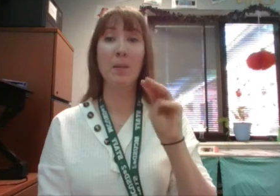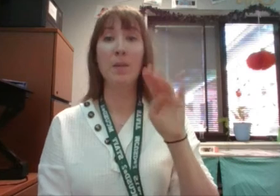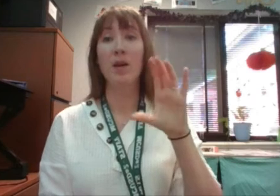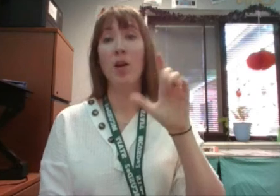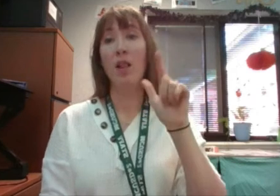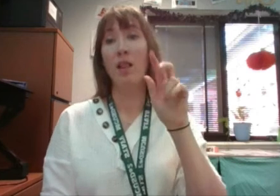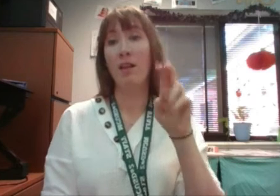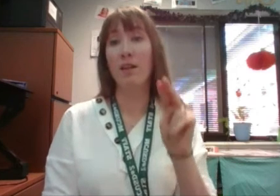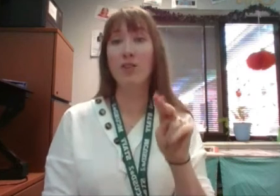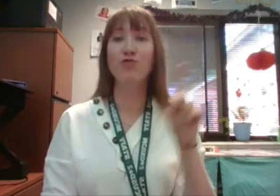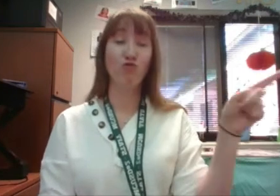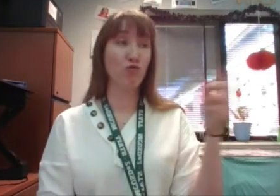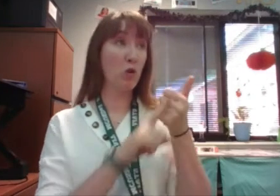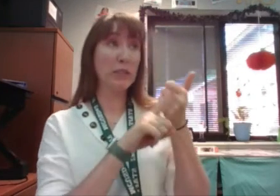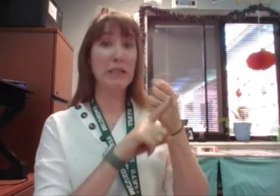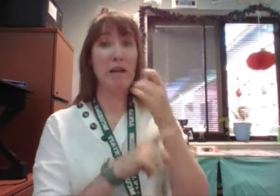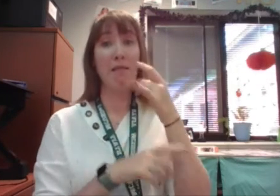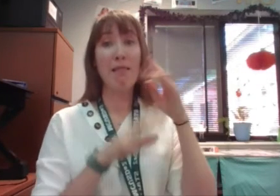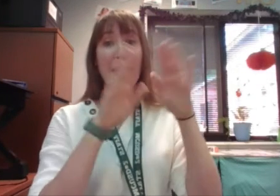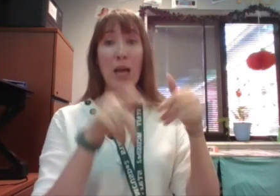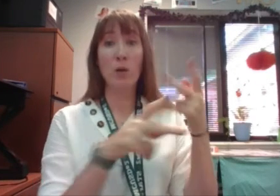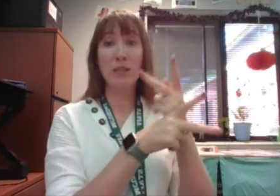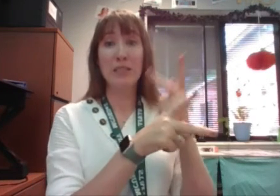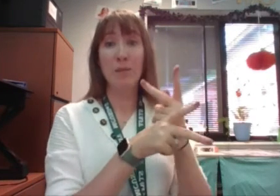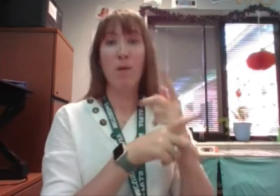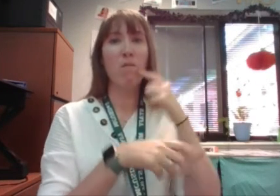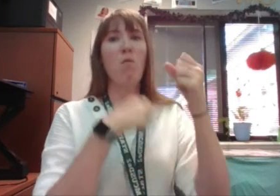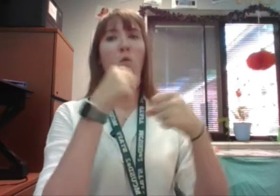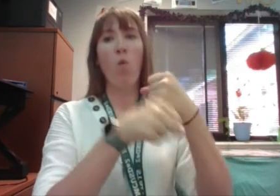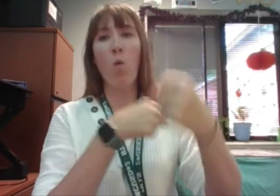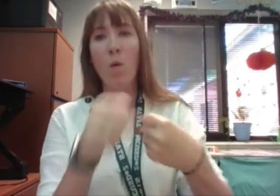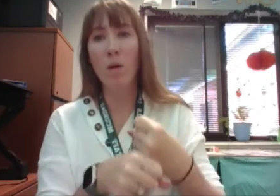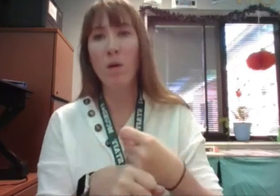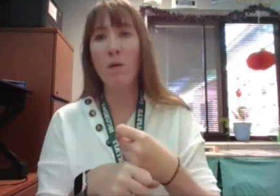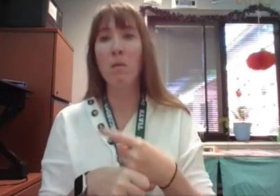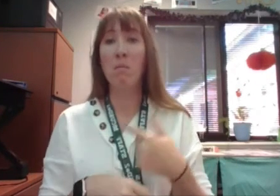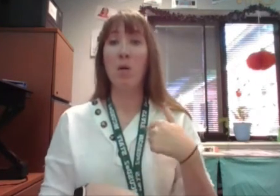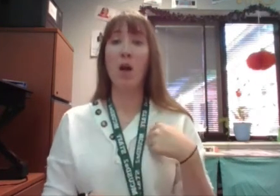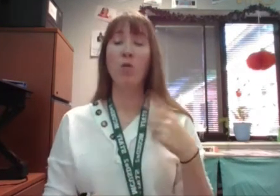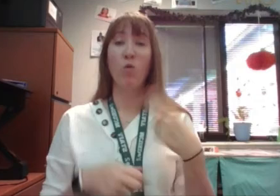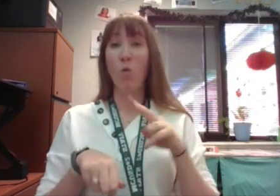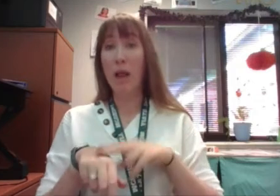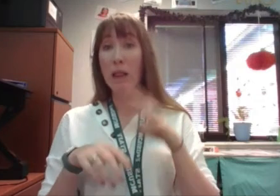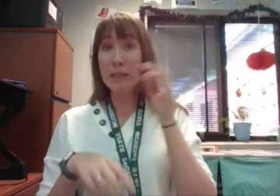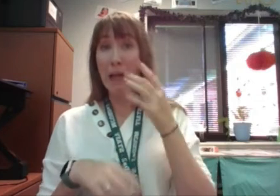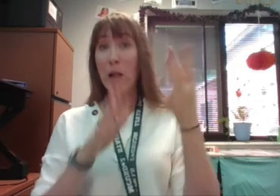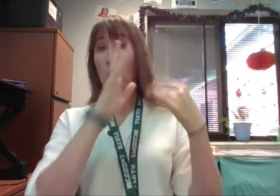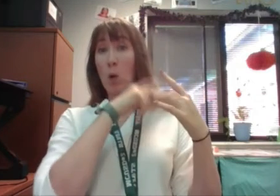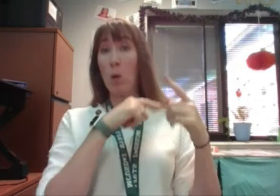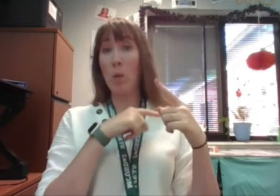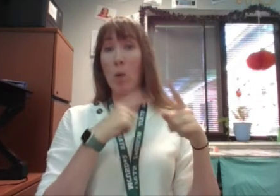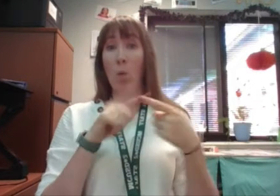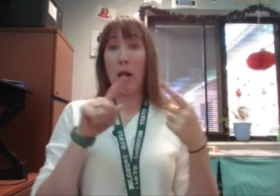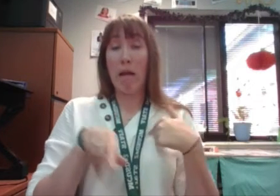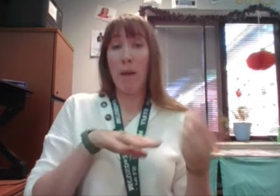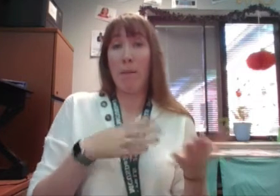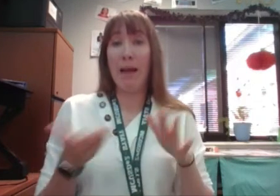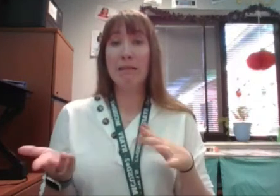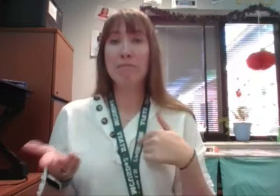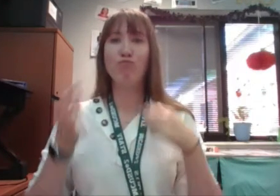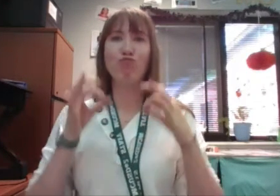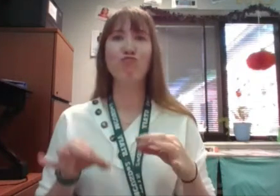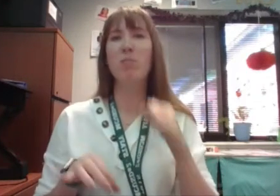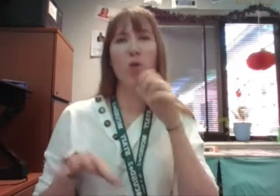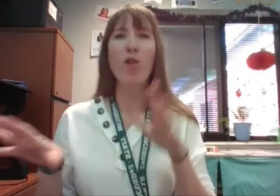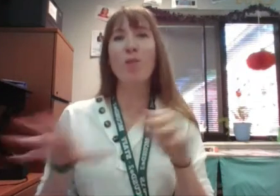many years. I was her ordinary cat once, and when I passed away, I made my decision not to leave.